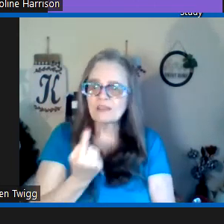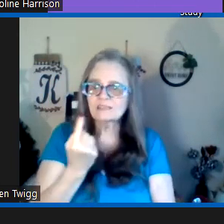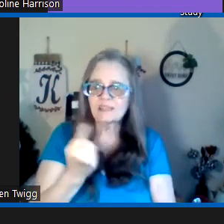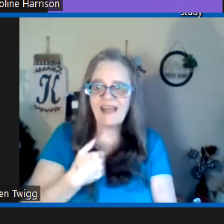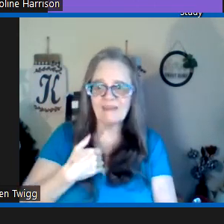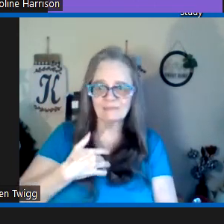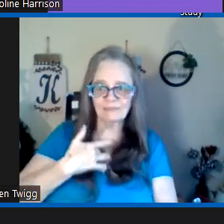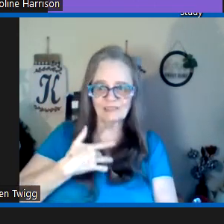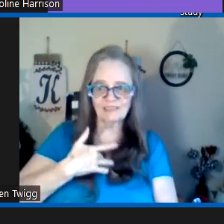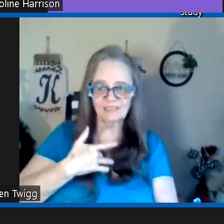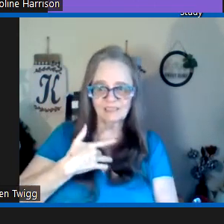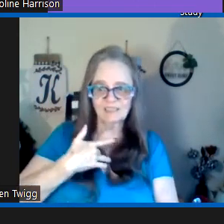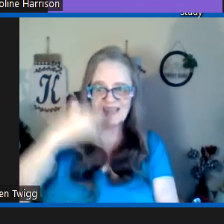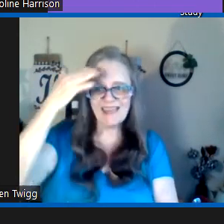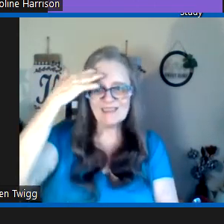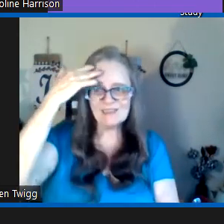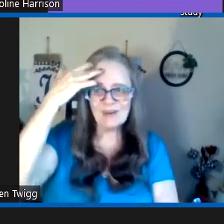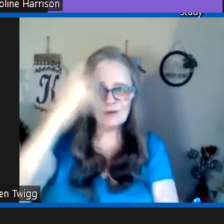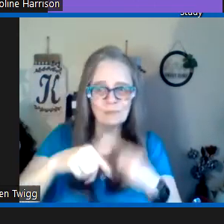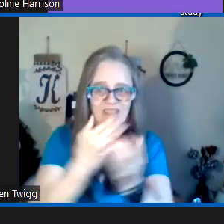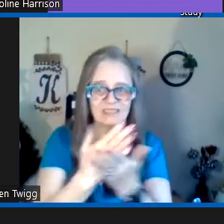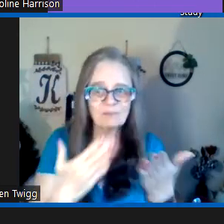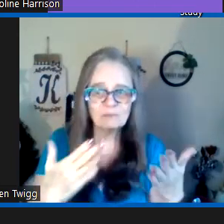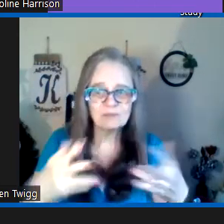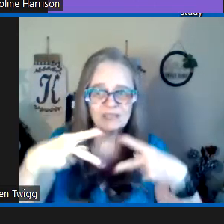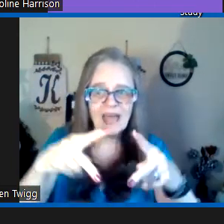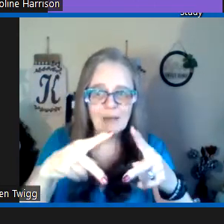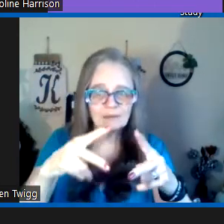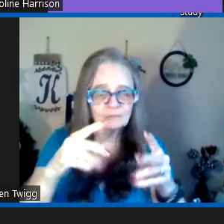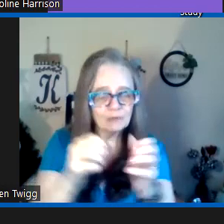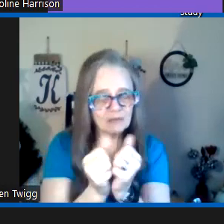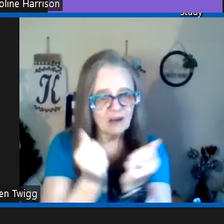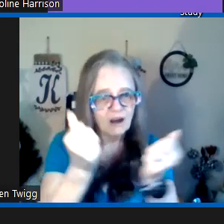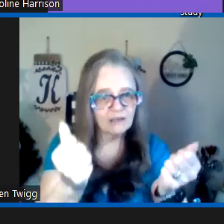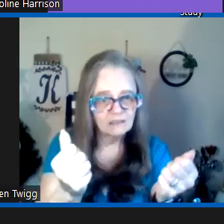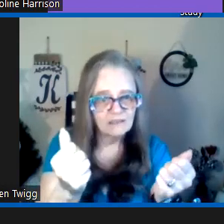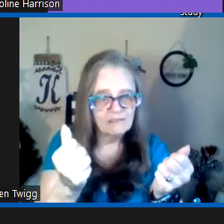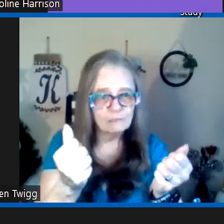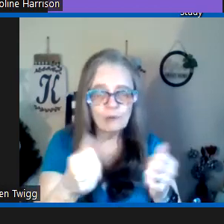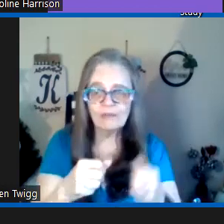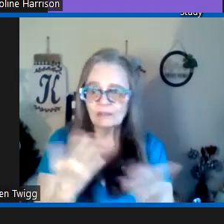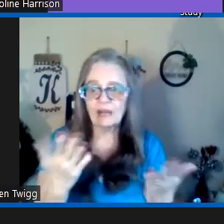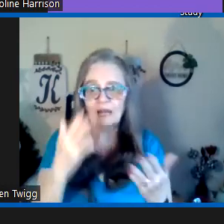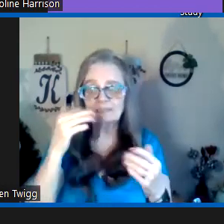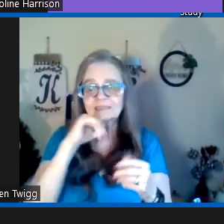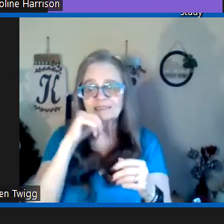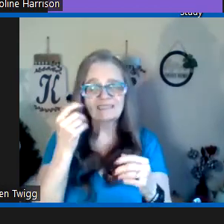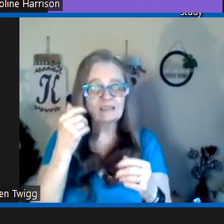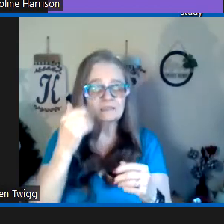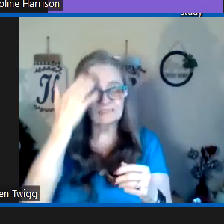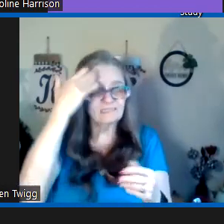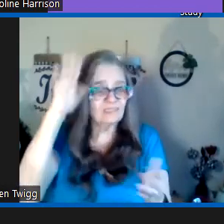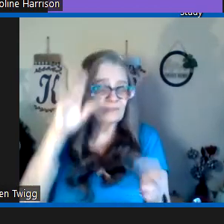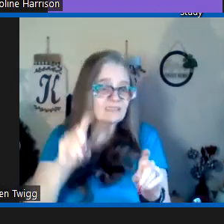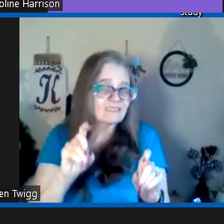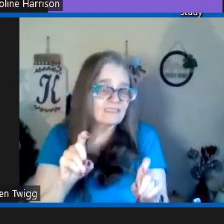always have a feeling and know when something was going to happen with my car whether i i didn't